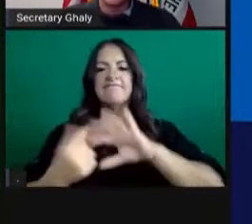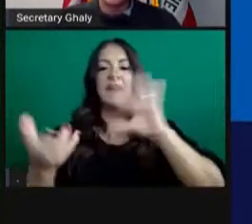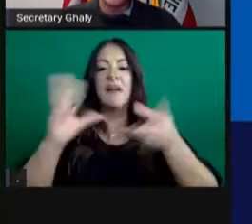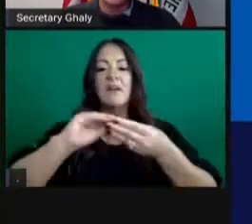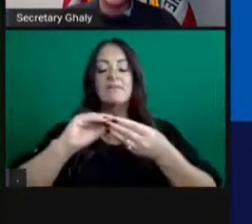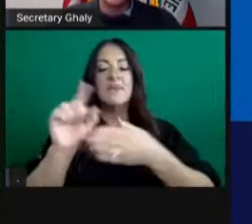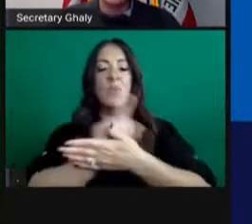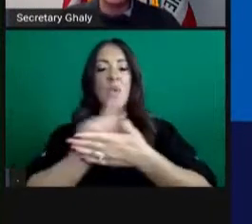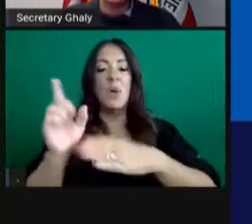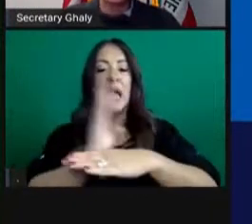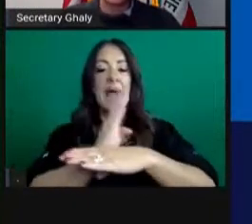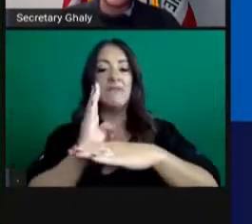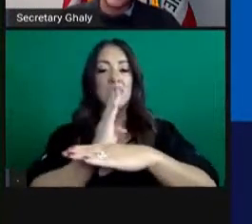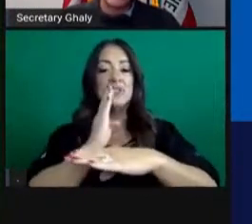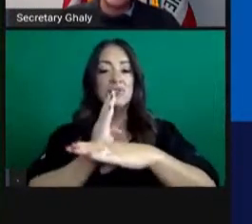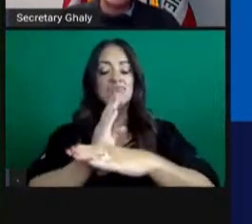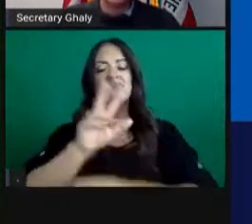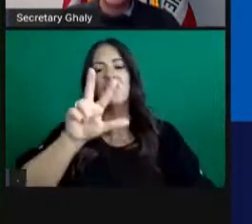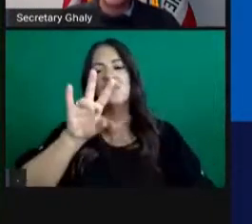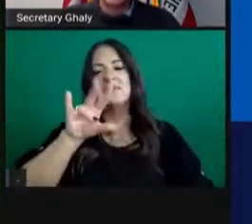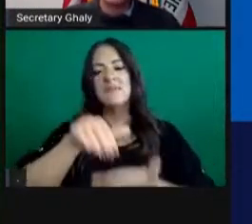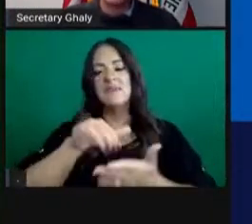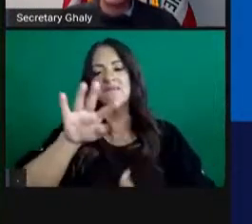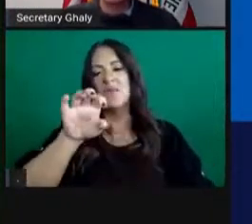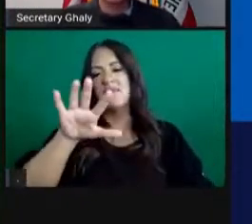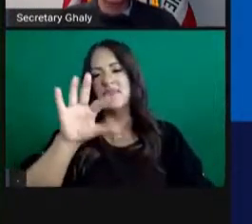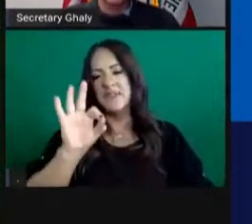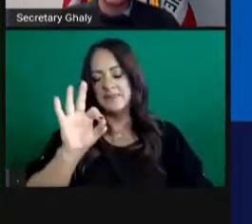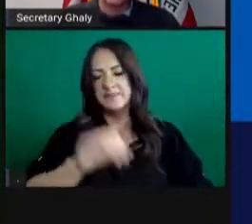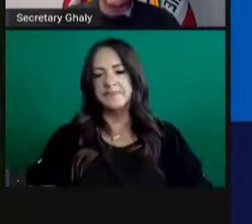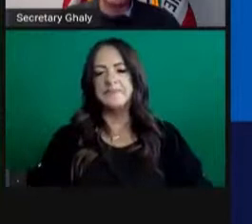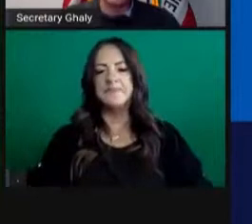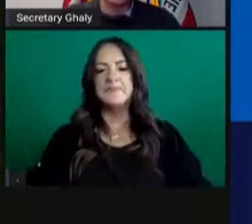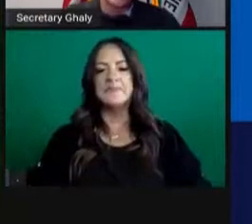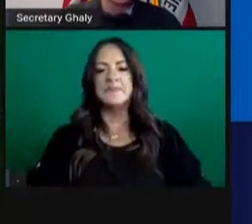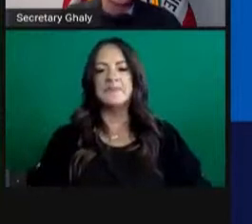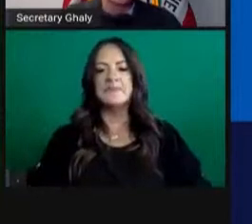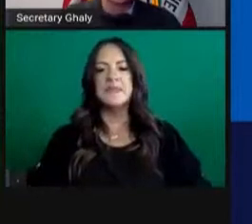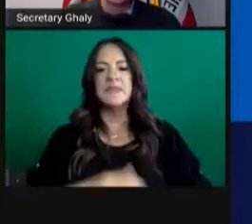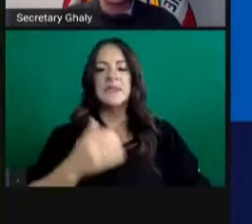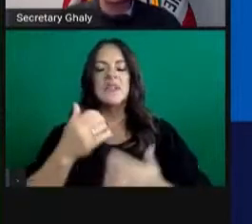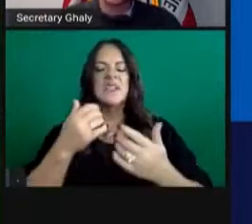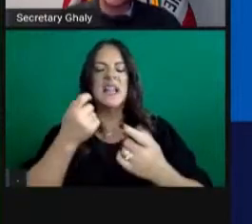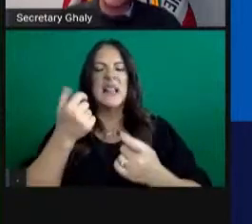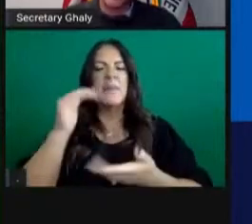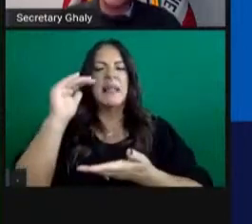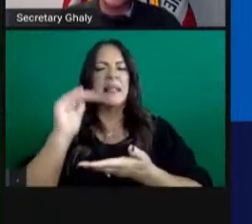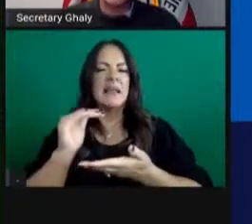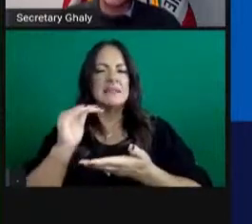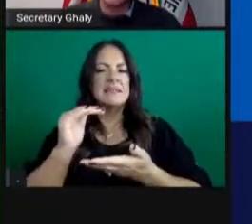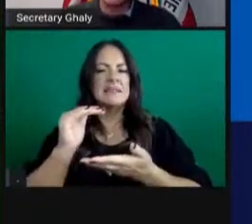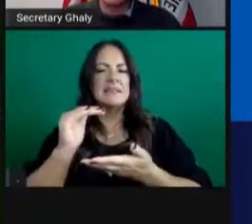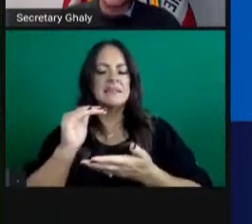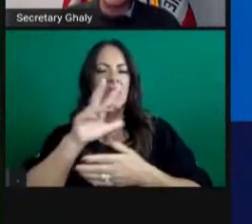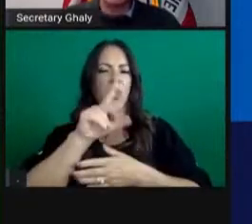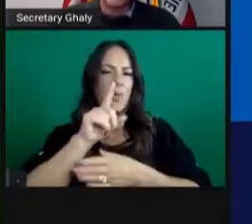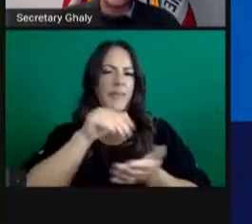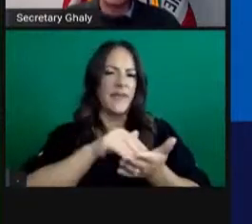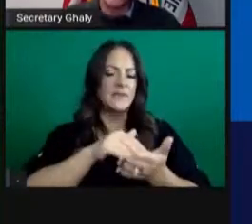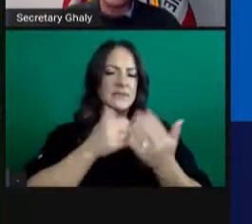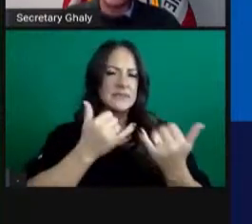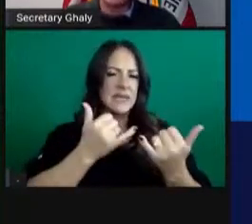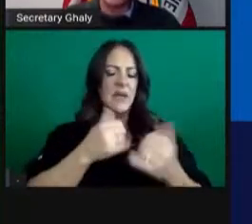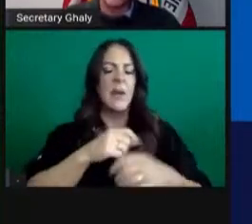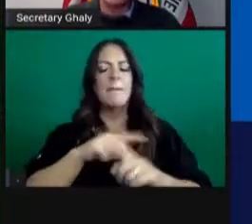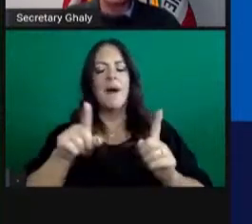You can see that the today number, lower than the seven-day average, just goes along with the point that the governor and